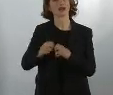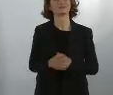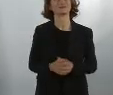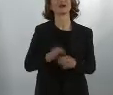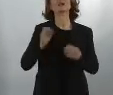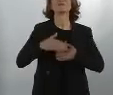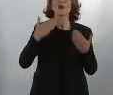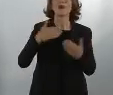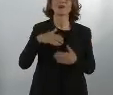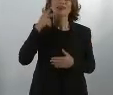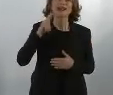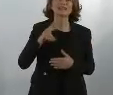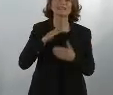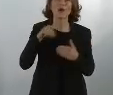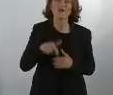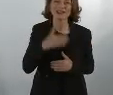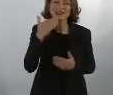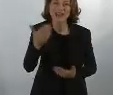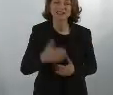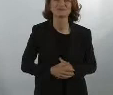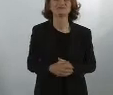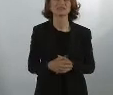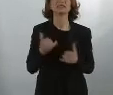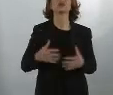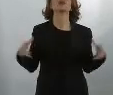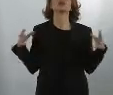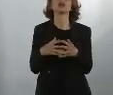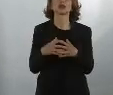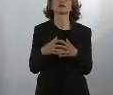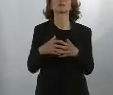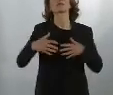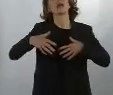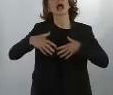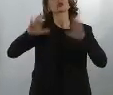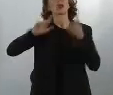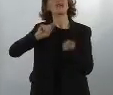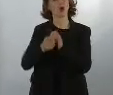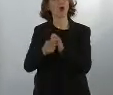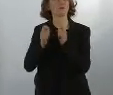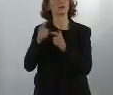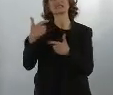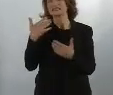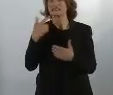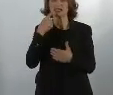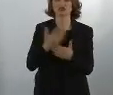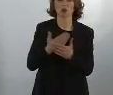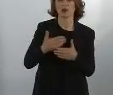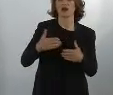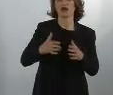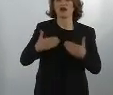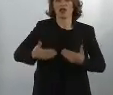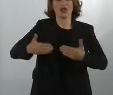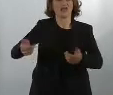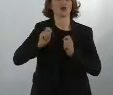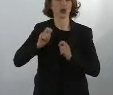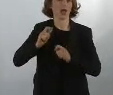Good morning, Minister Seehofer. Thank you very much. I have a question concerning the reform of the common European asylum system. You